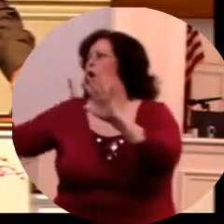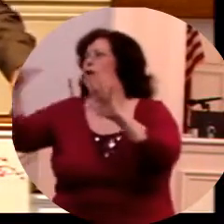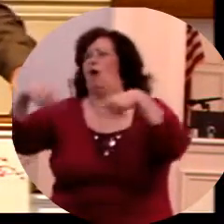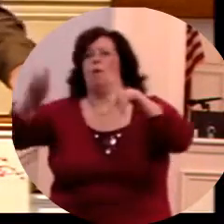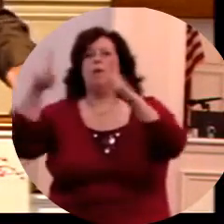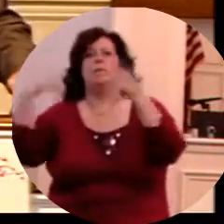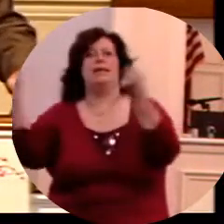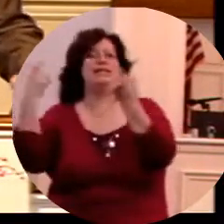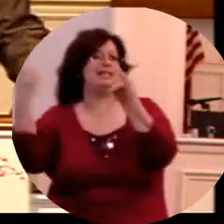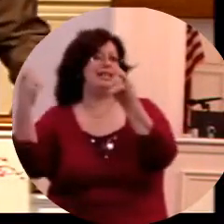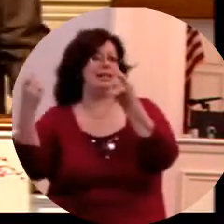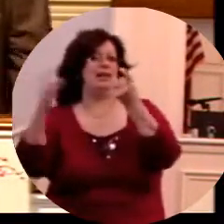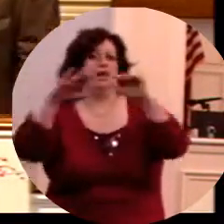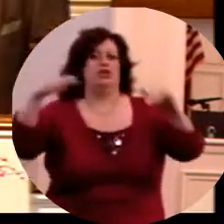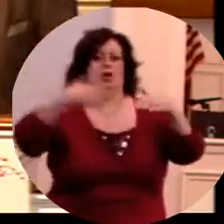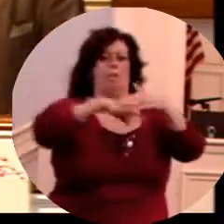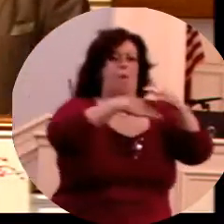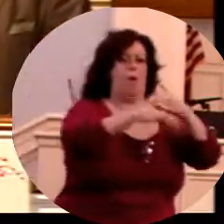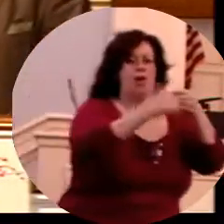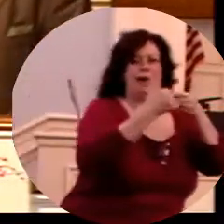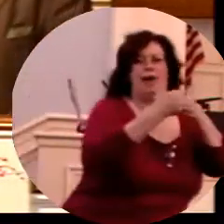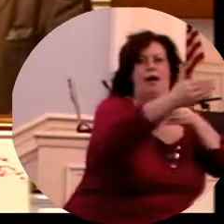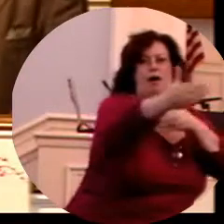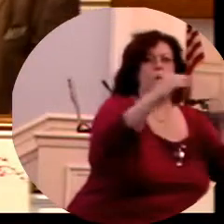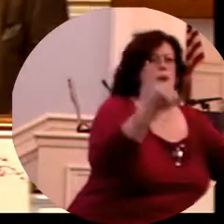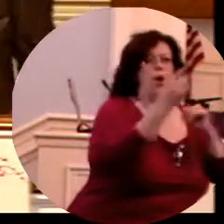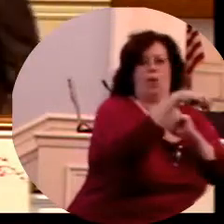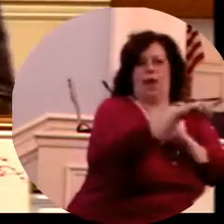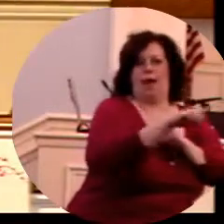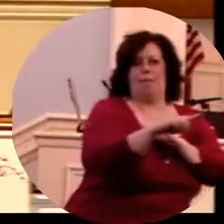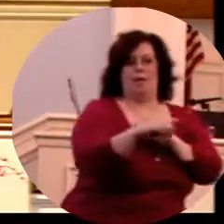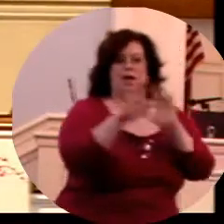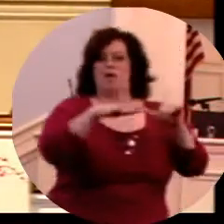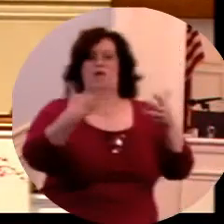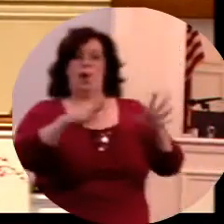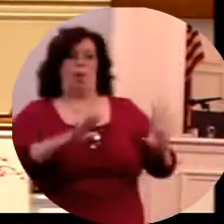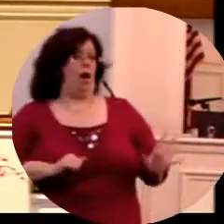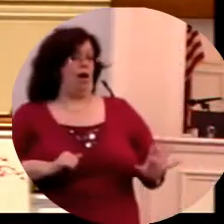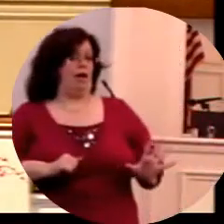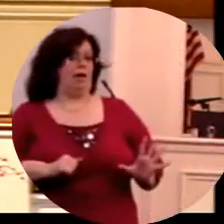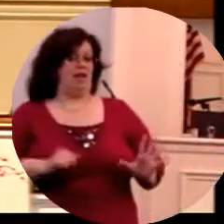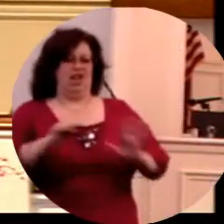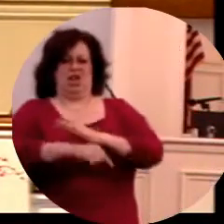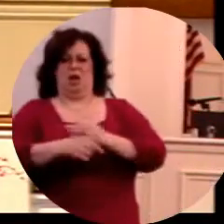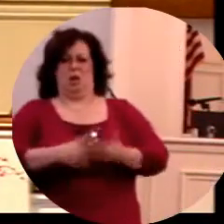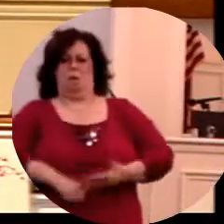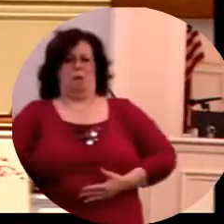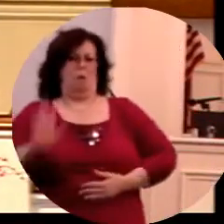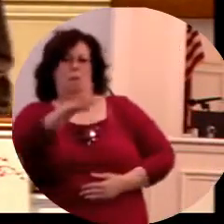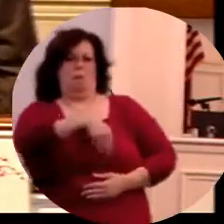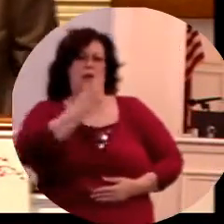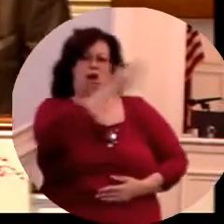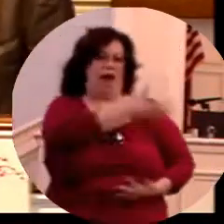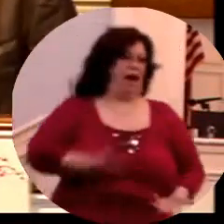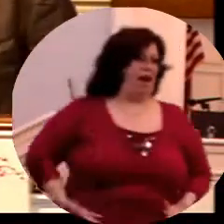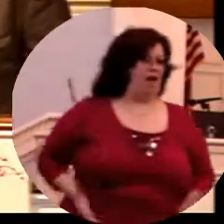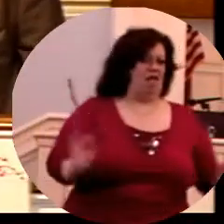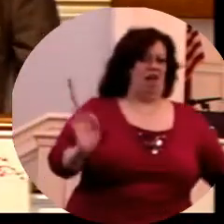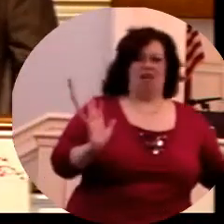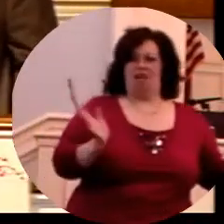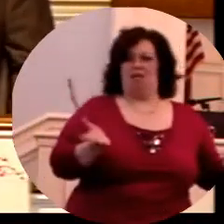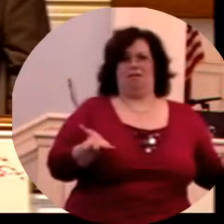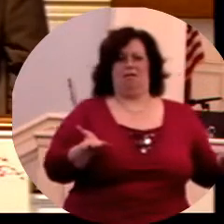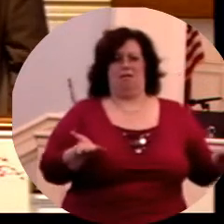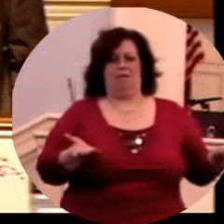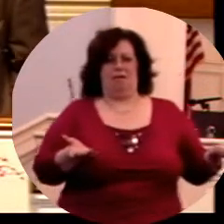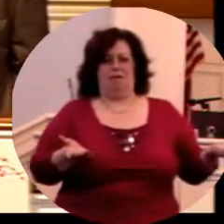Did you ever think about that? Children today, to start with, they're not wanted. I told you about the woman in Kentucky,